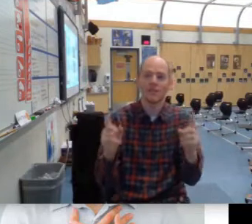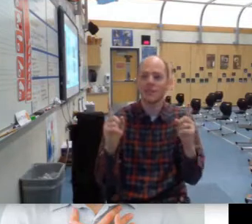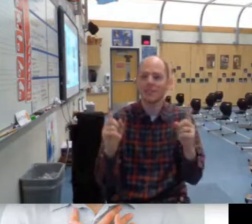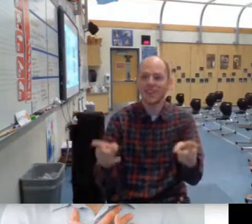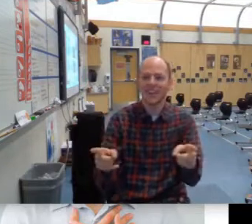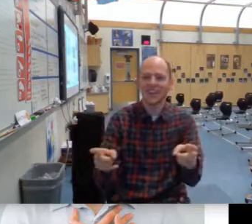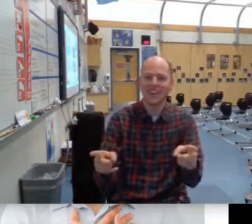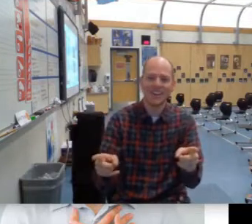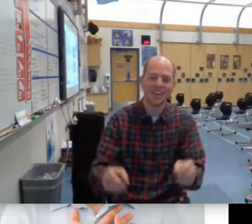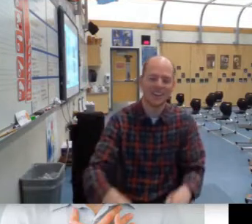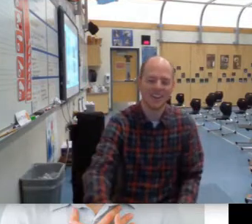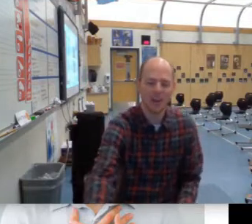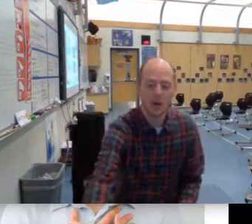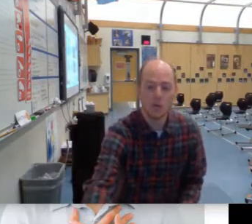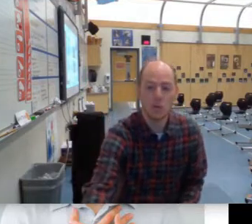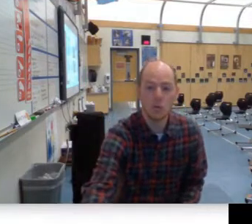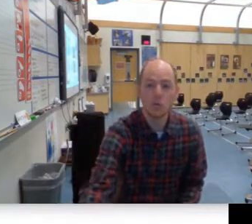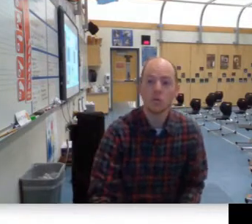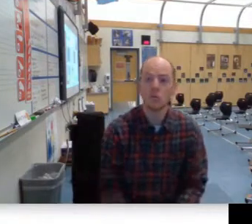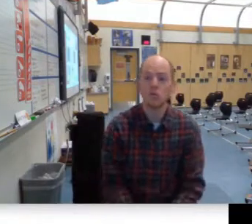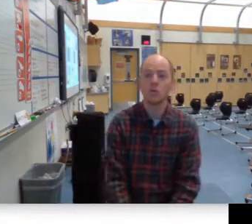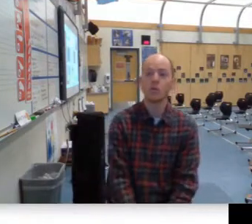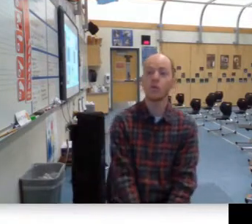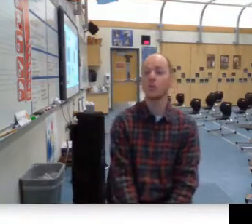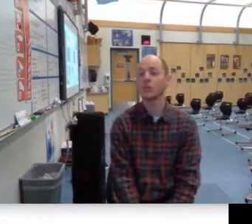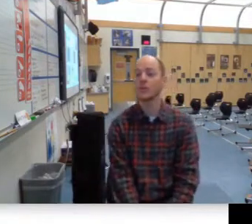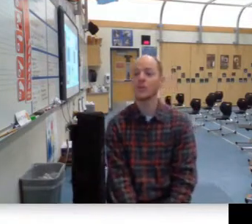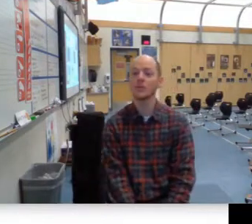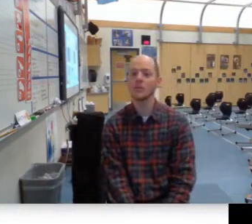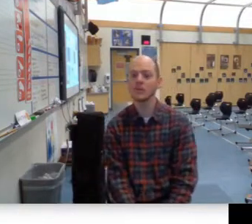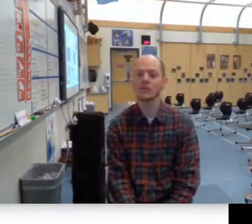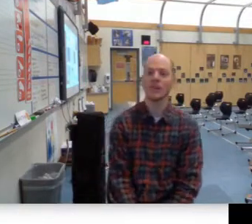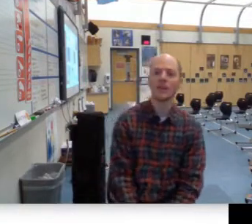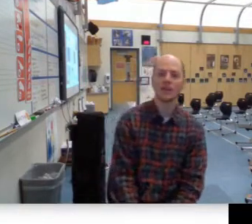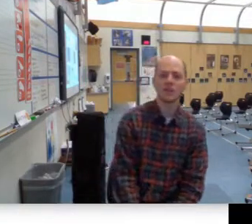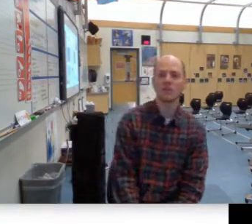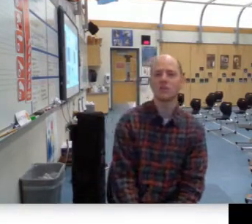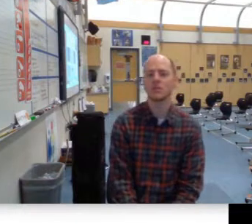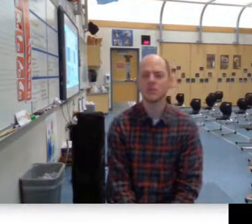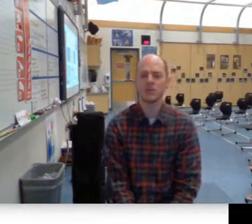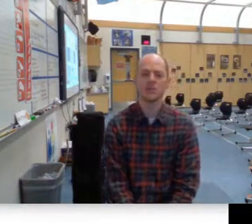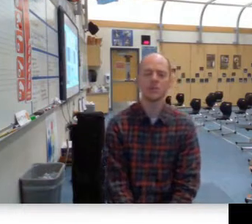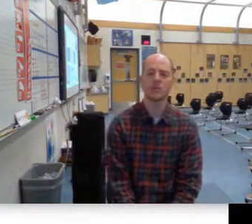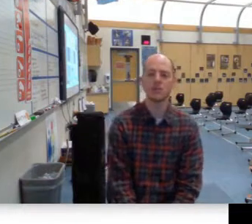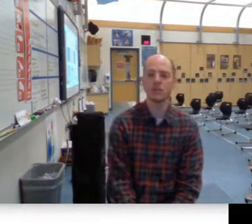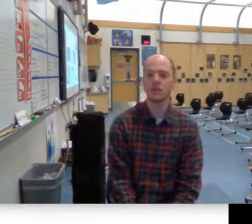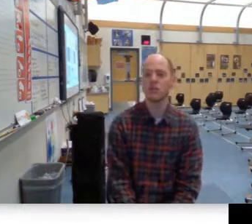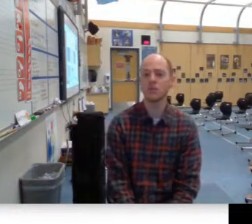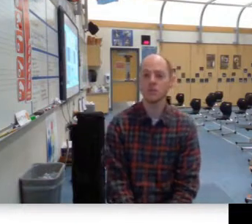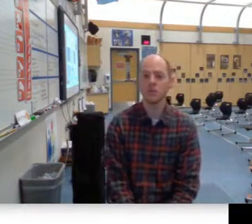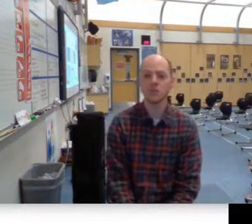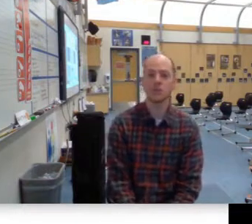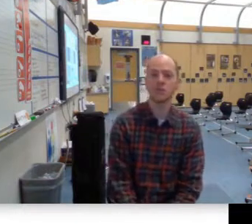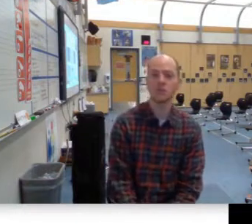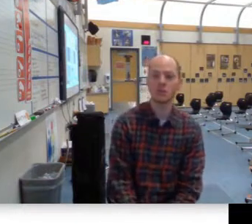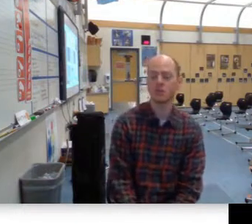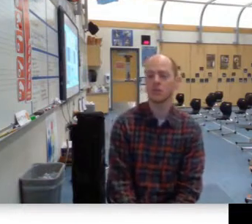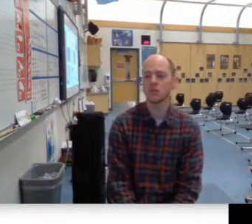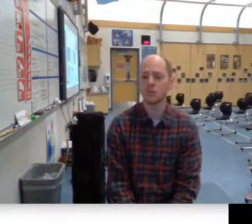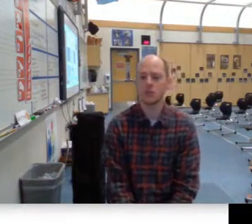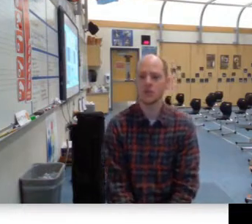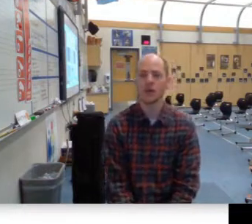to do, oh yeah. Ooh, ooh, ooh, ooh, ooh,